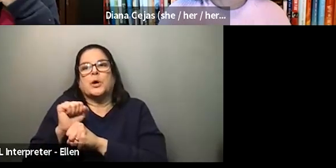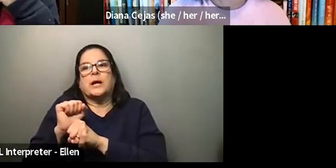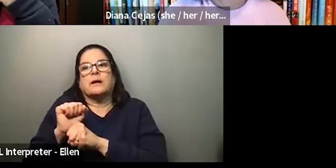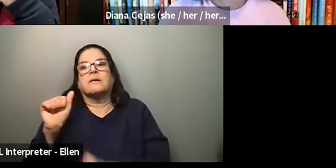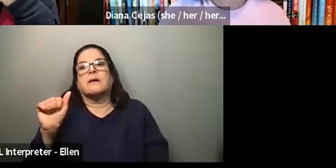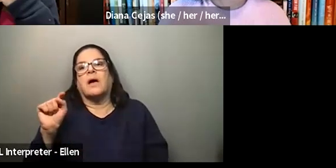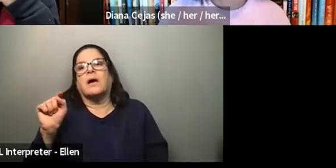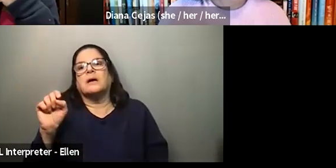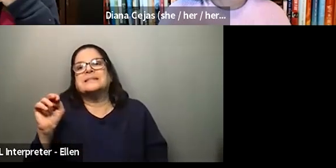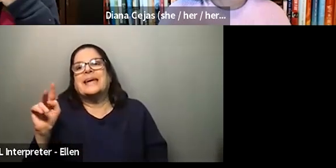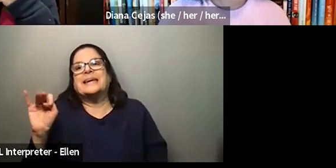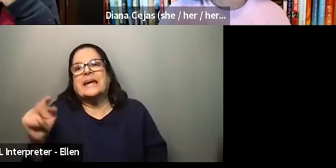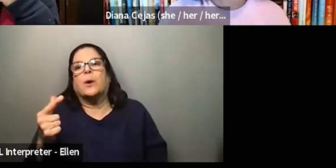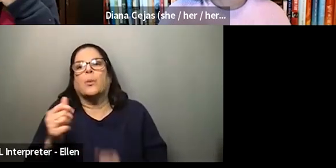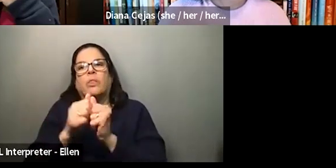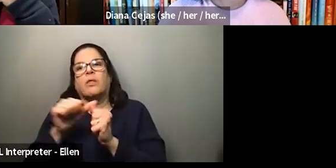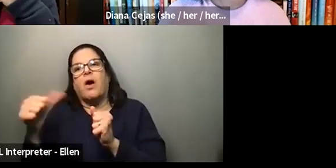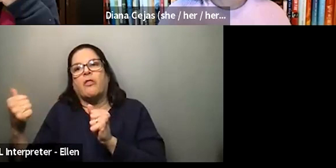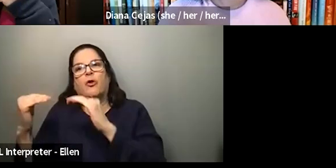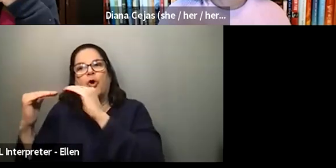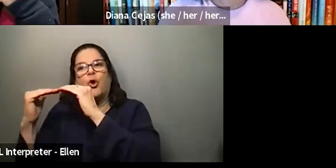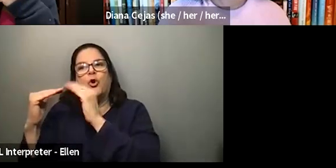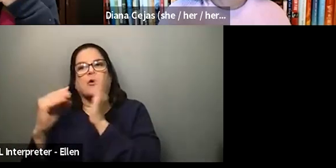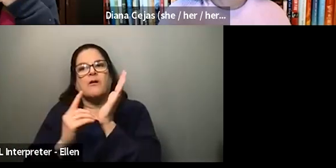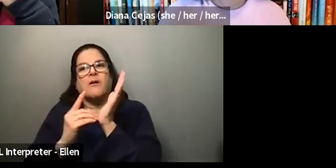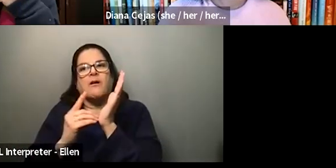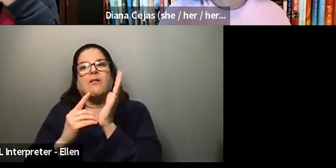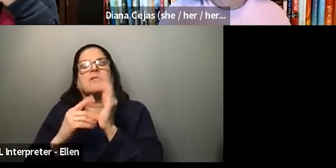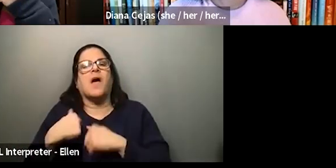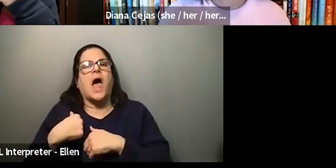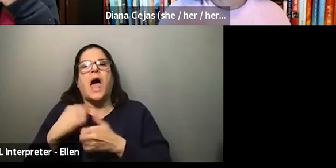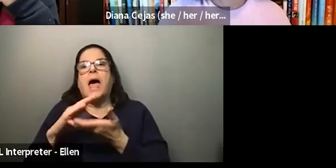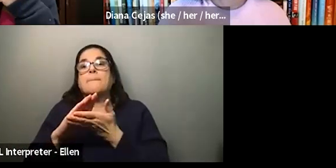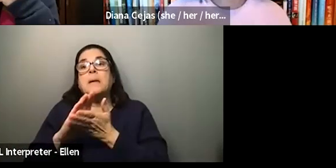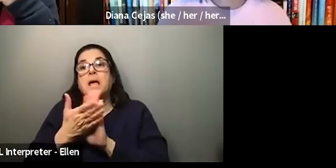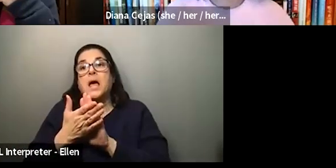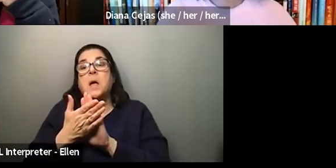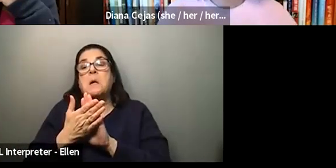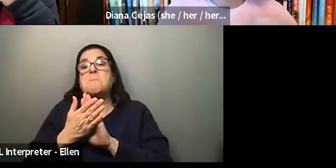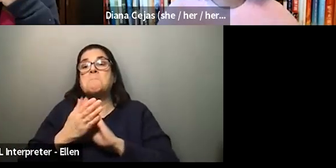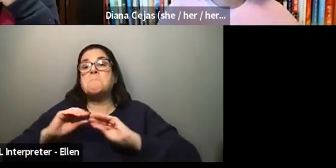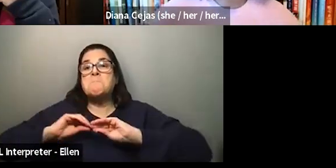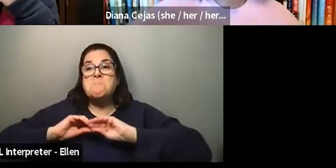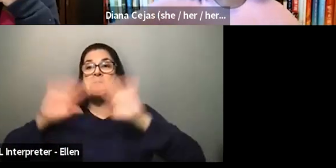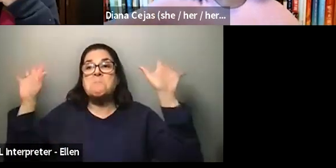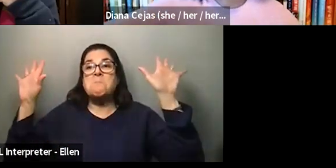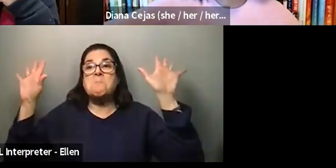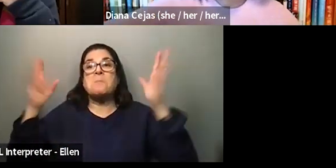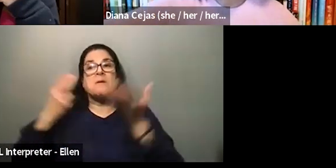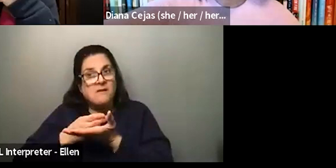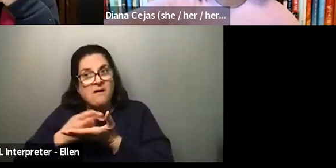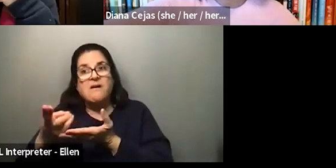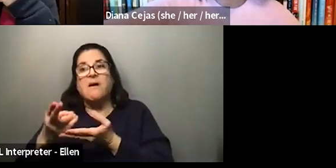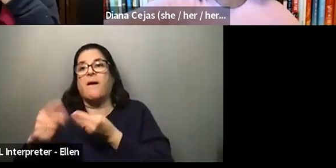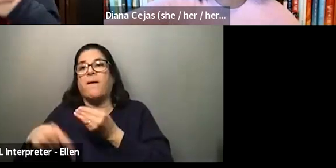sometimes I've, I've become very vocal and very open about my disability, especially since